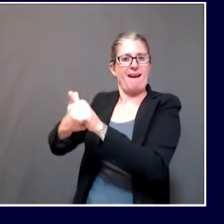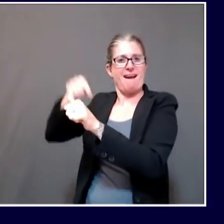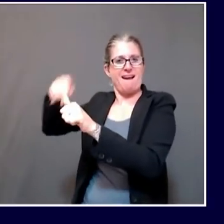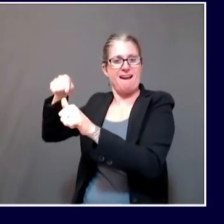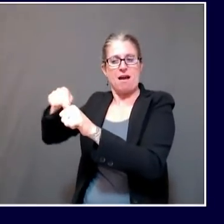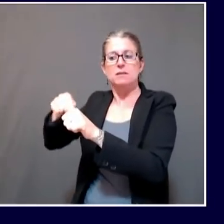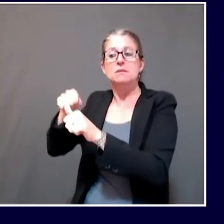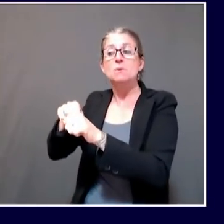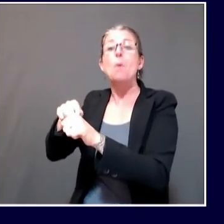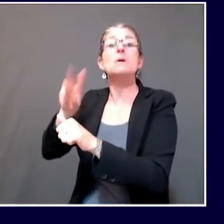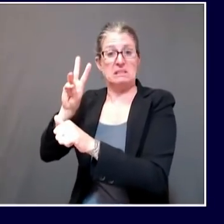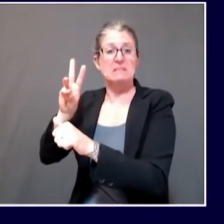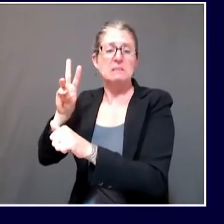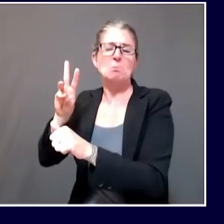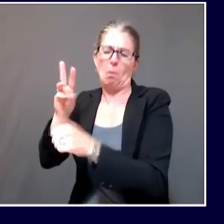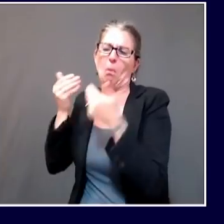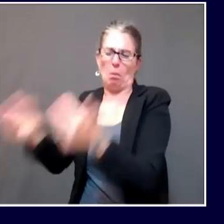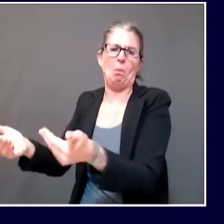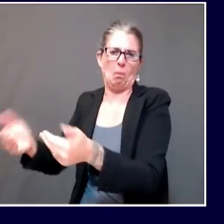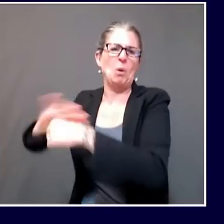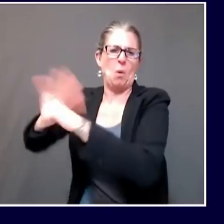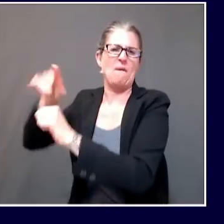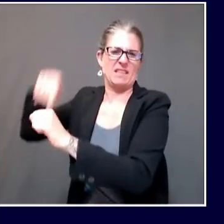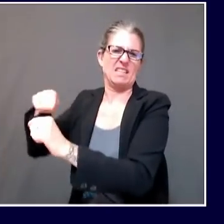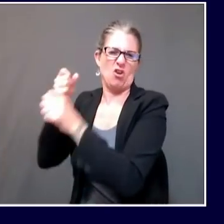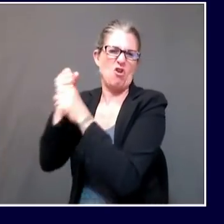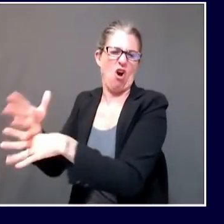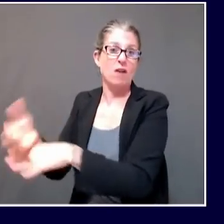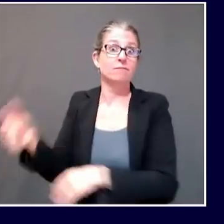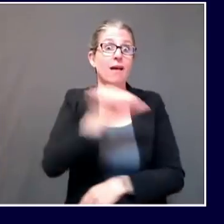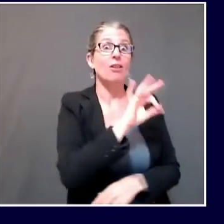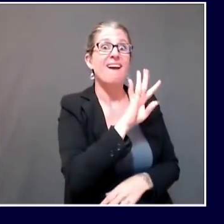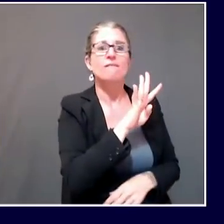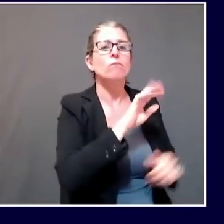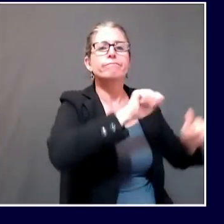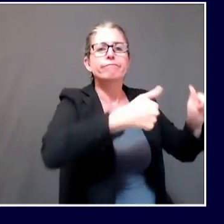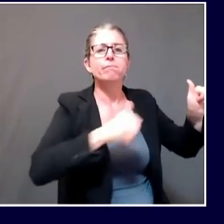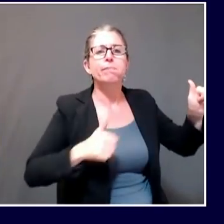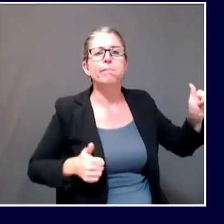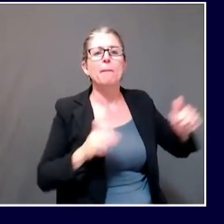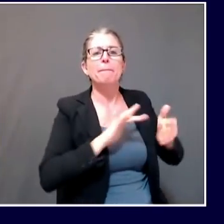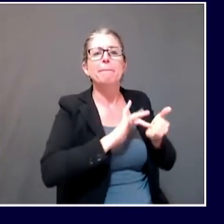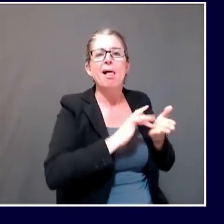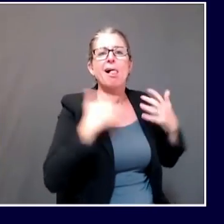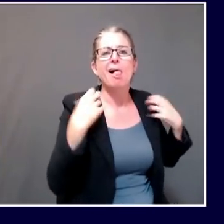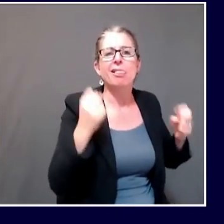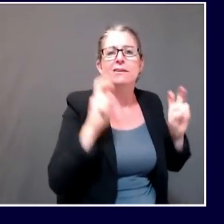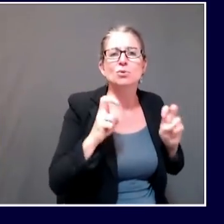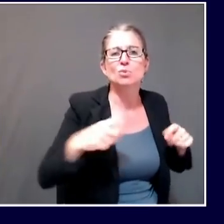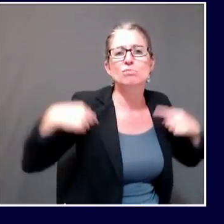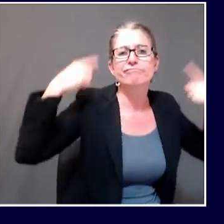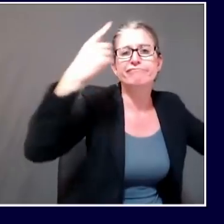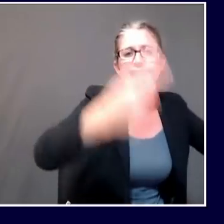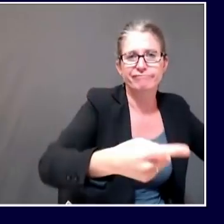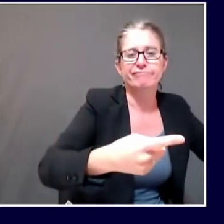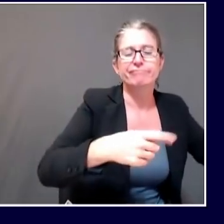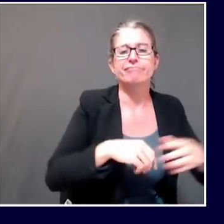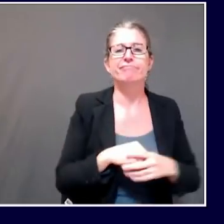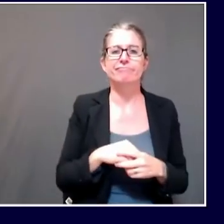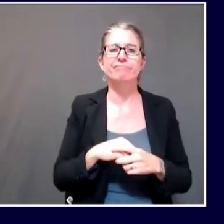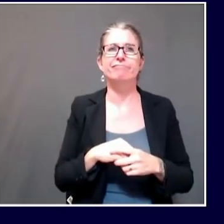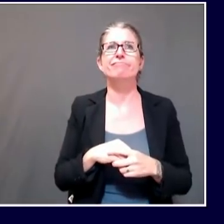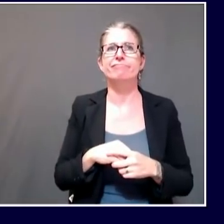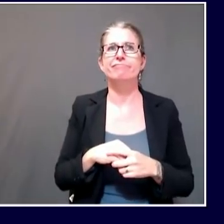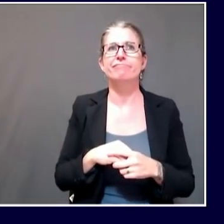behaves in the same way as many, many other viruses, which is to say it opens the door and paves the way